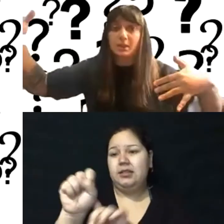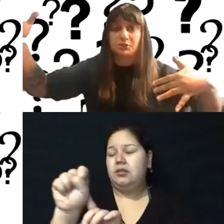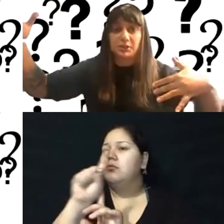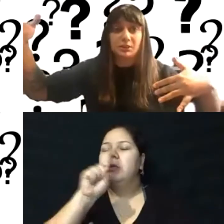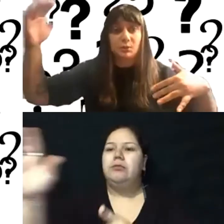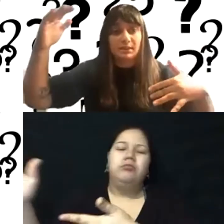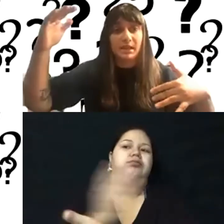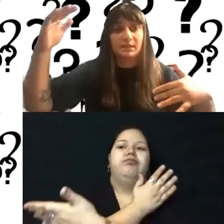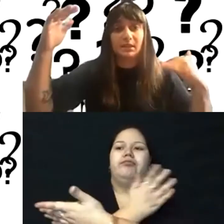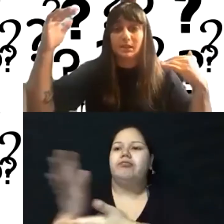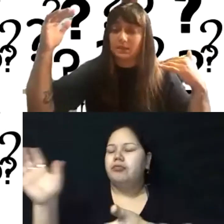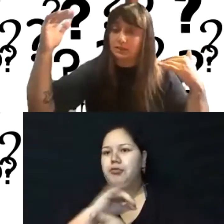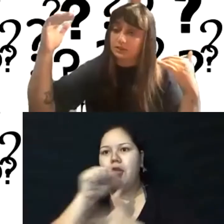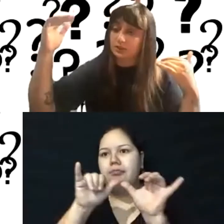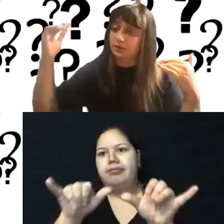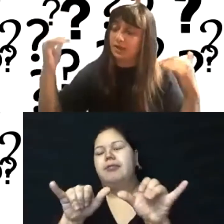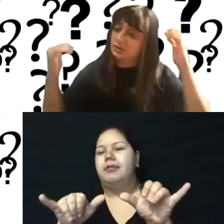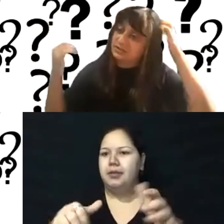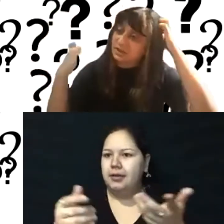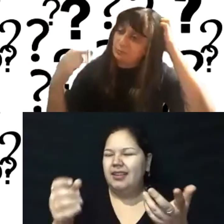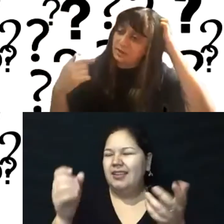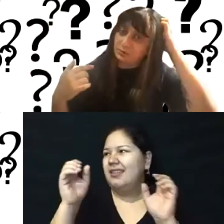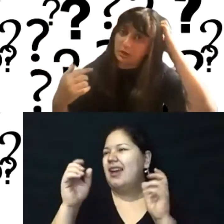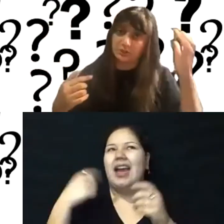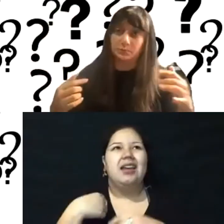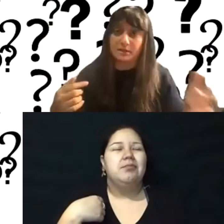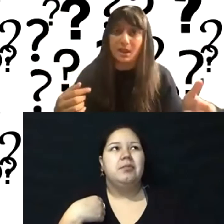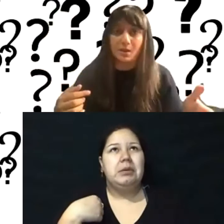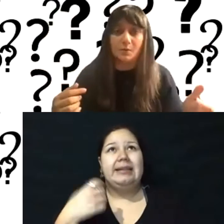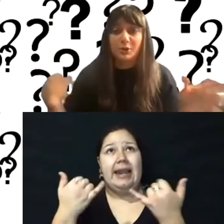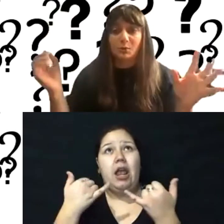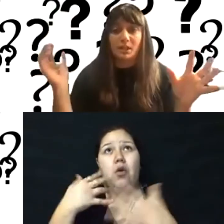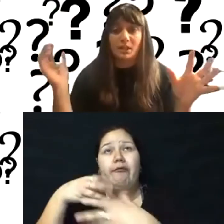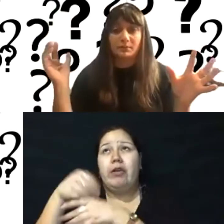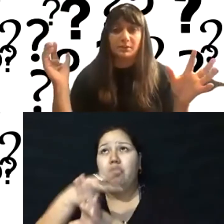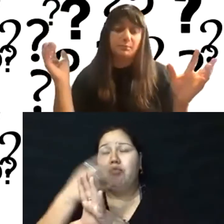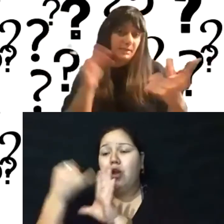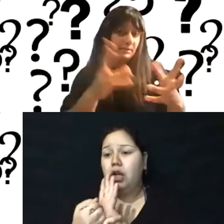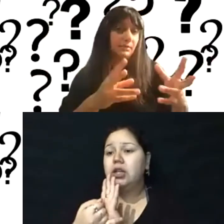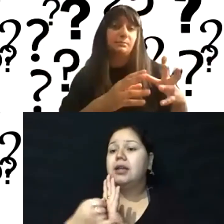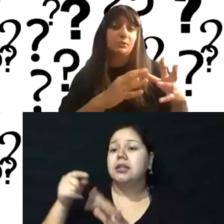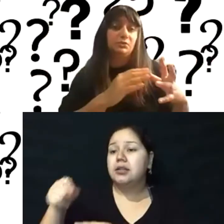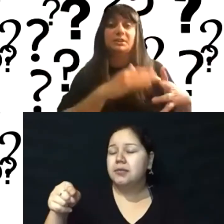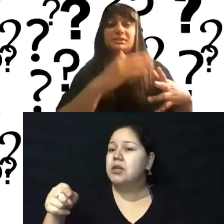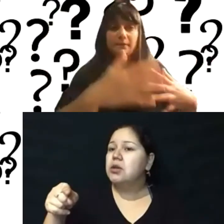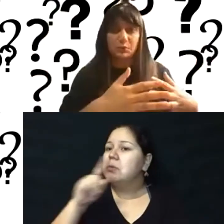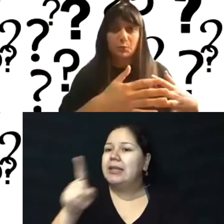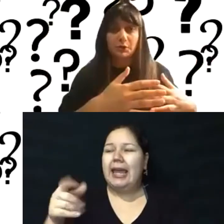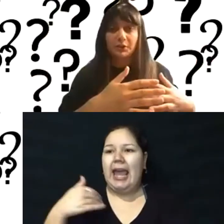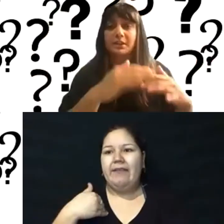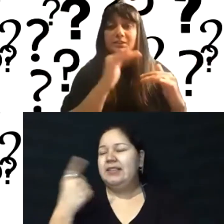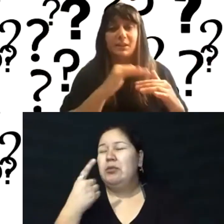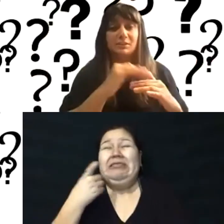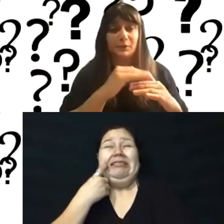so much and you can get like, you know, I just, I'm working on a project right now where I have like basically somebody who's just left